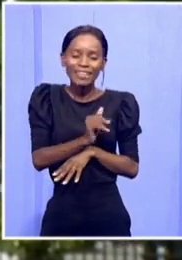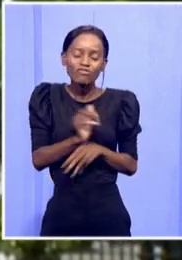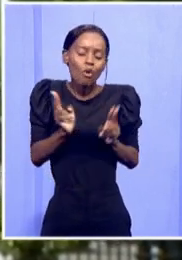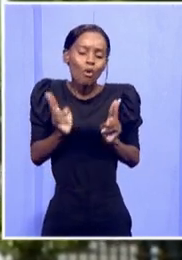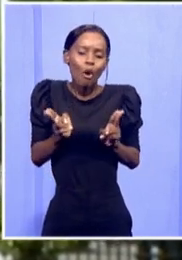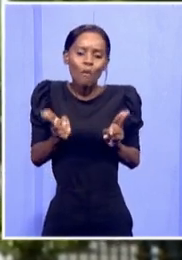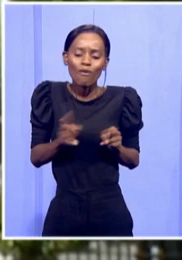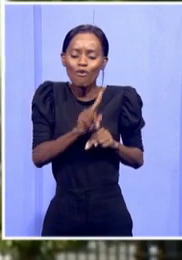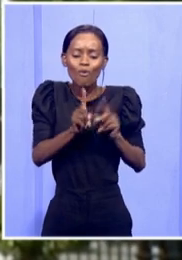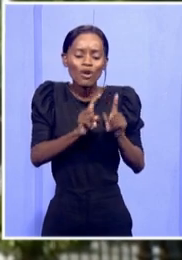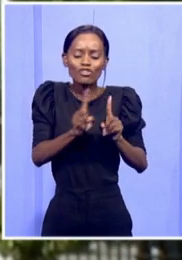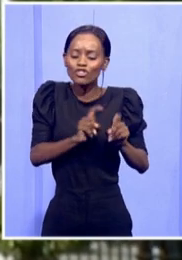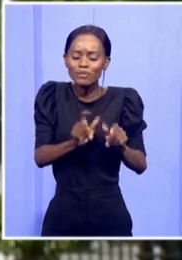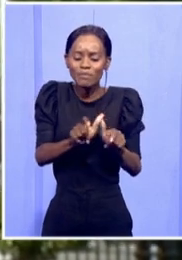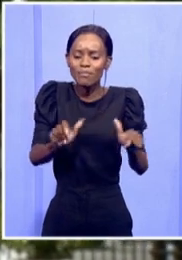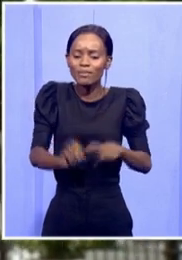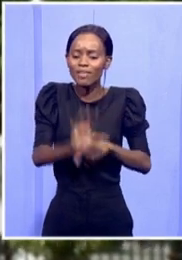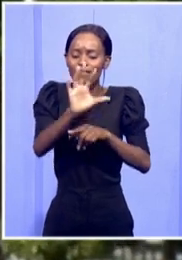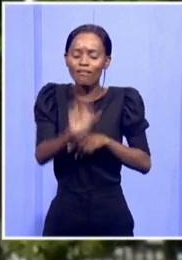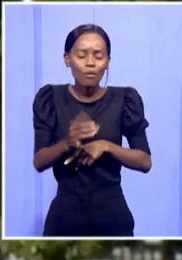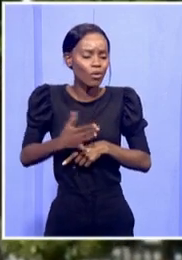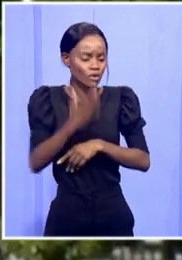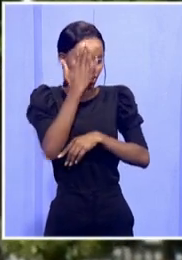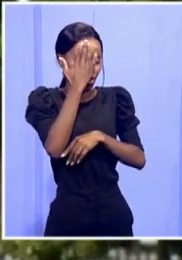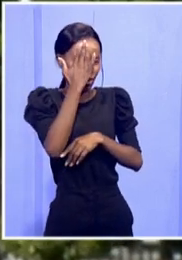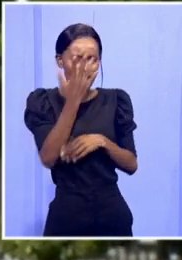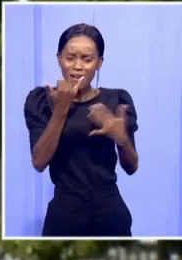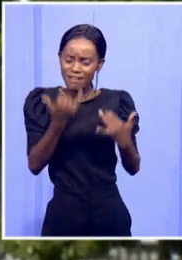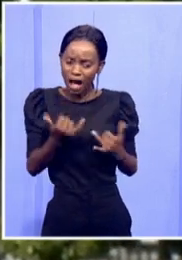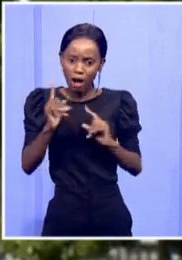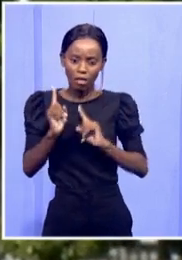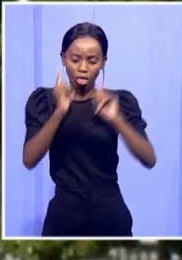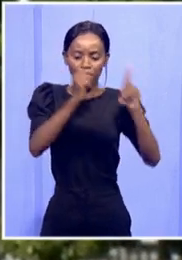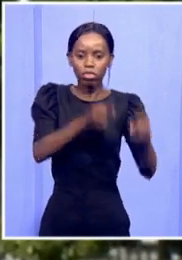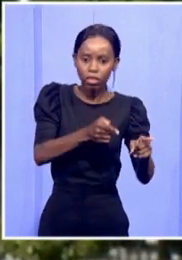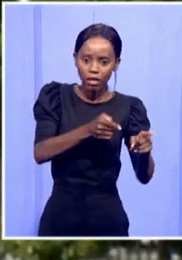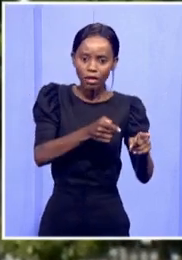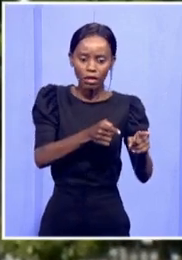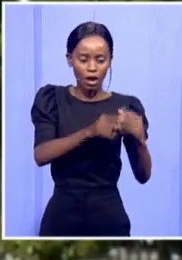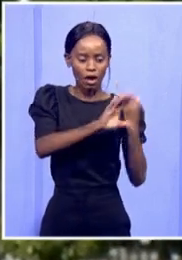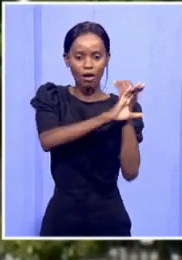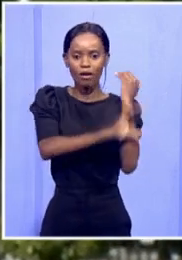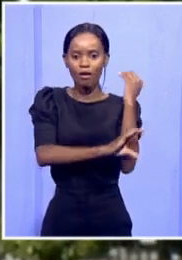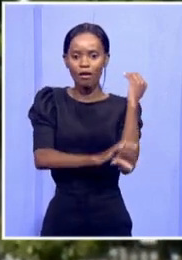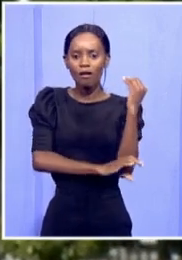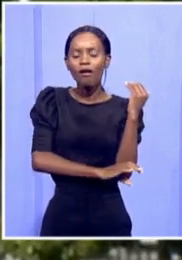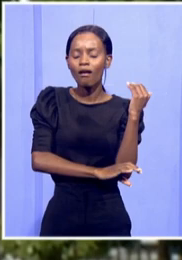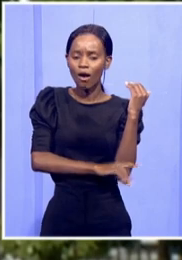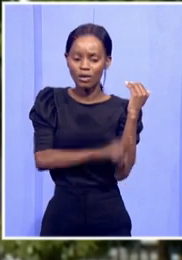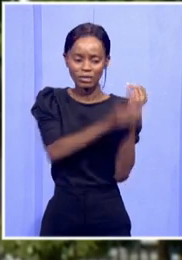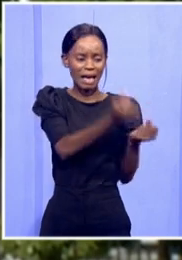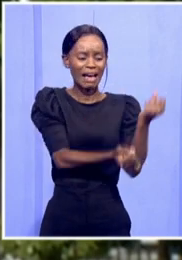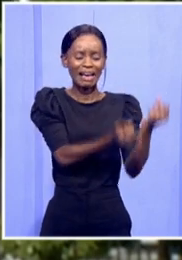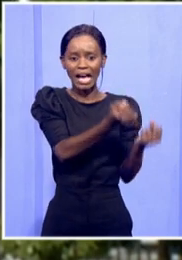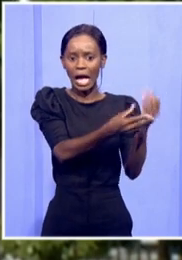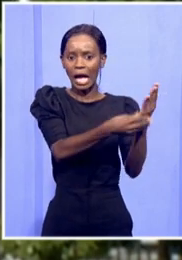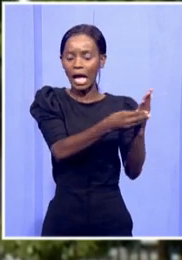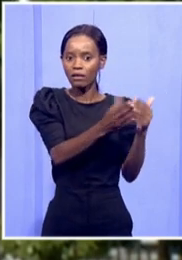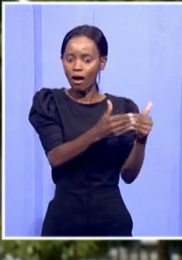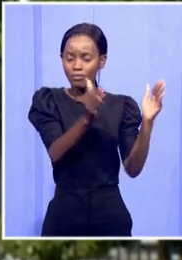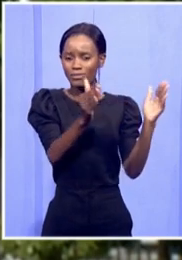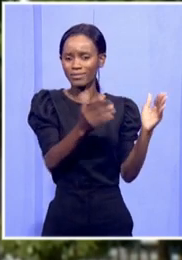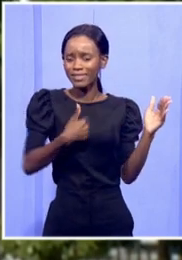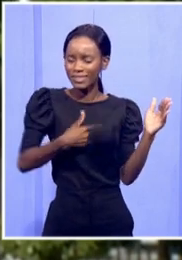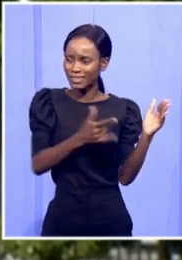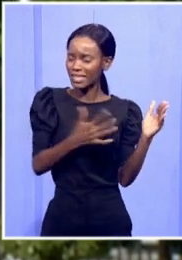technical whole court case to say, well, let's see if I have to answer or not. I think that